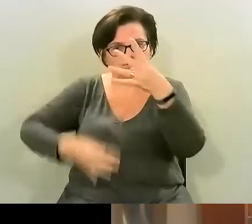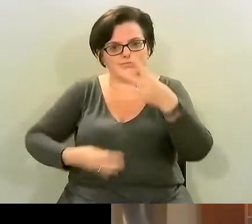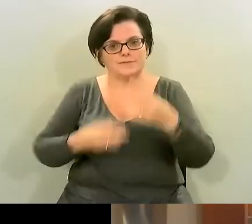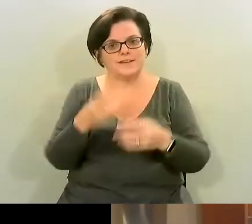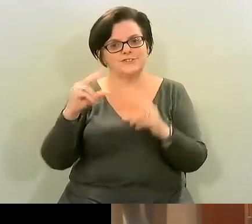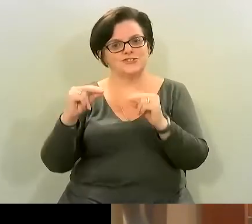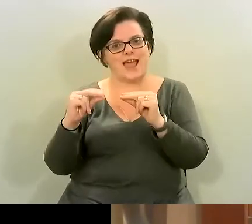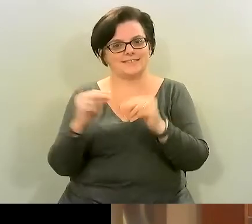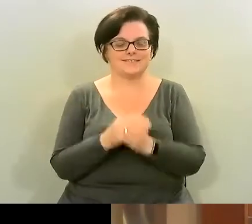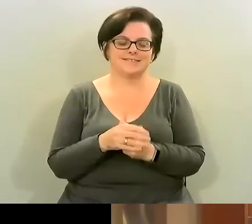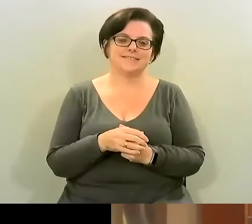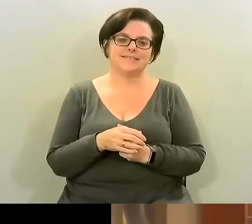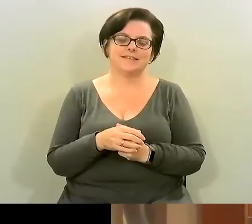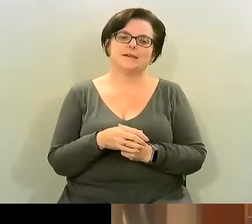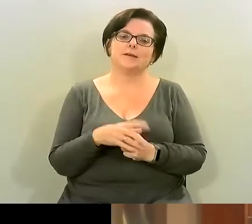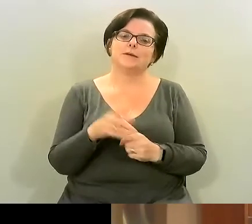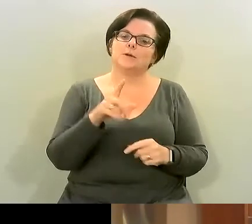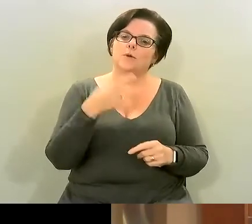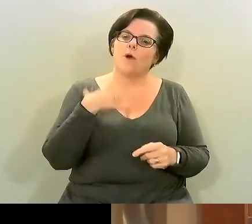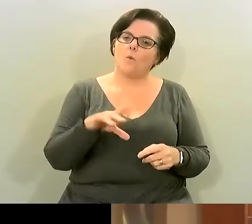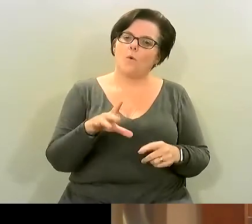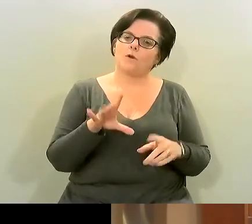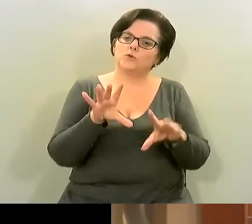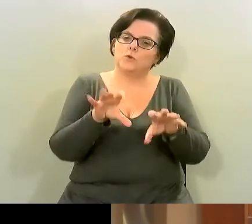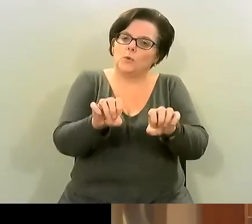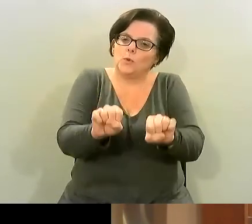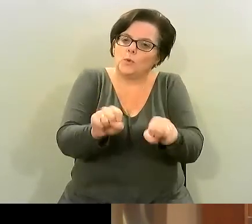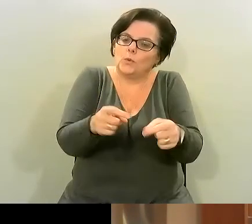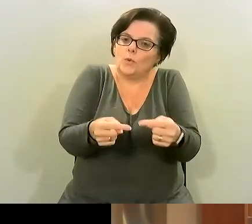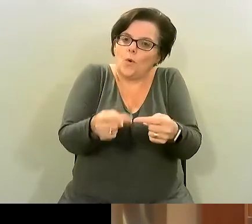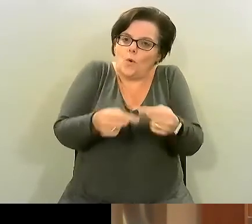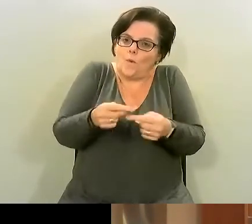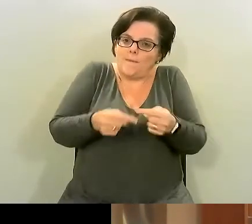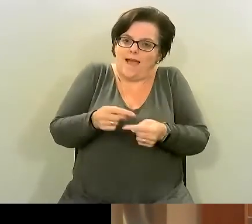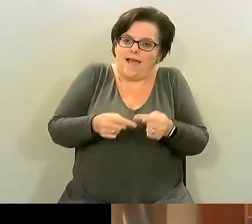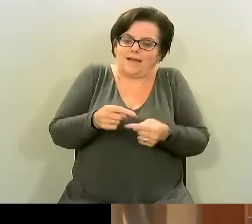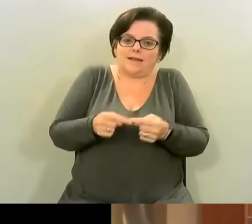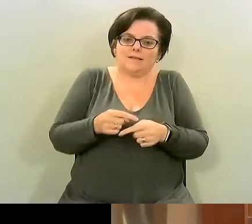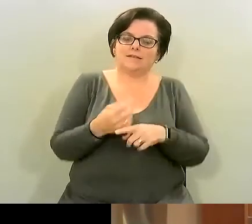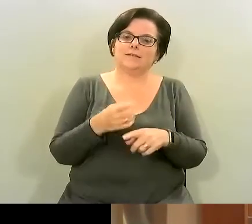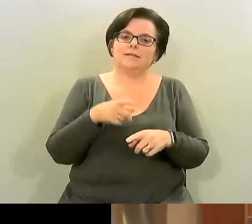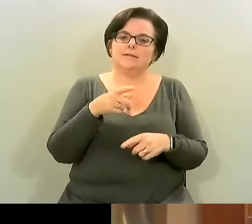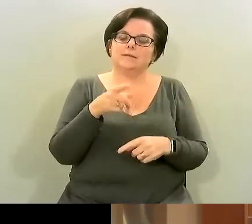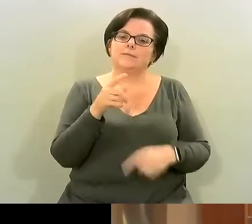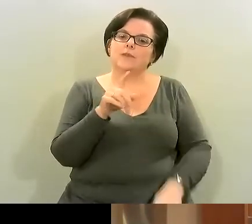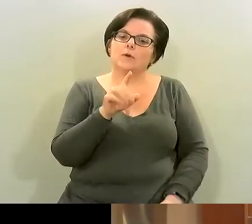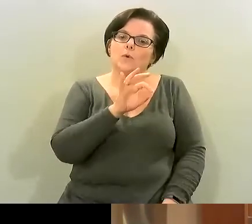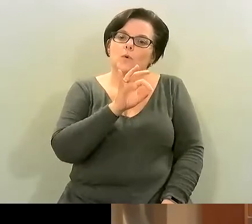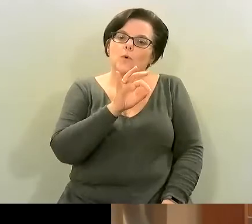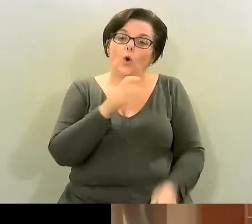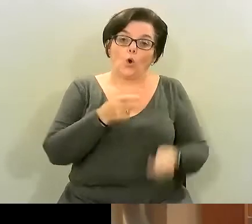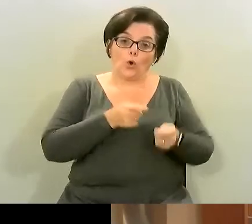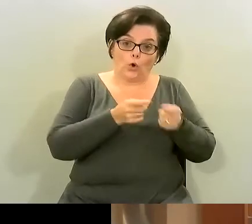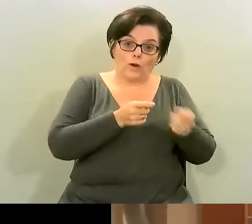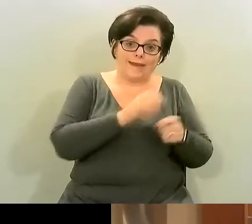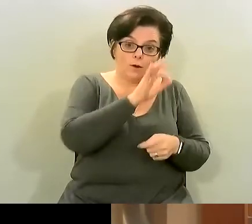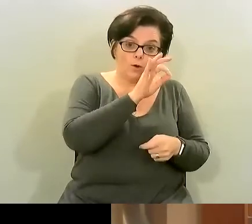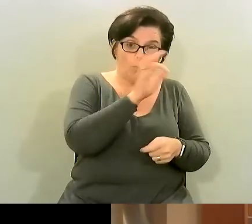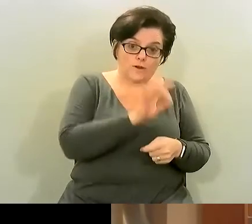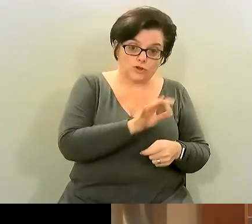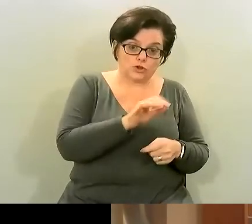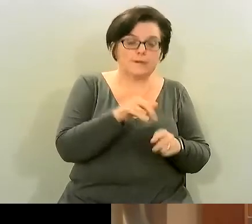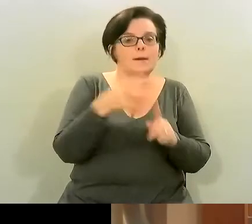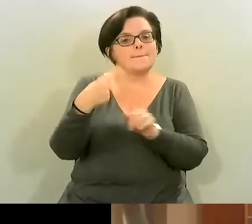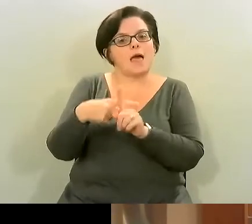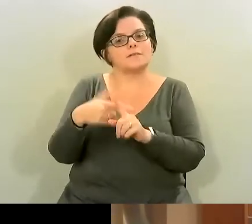but i just want to take a step back about a couple of not just cooking questions but actually the mental well-being